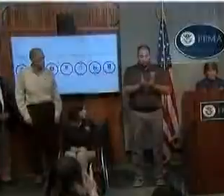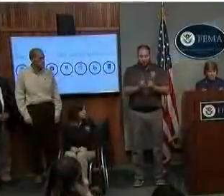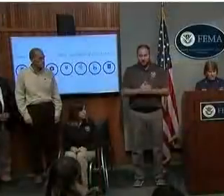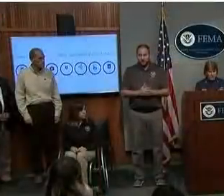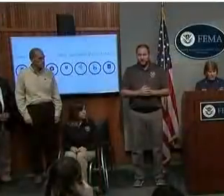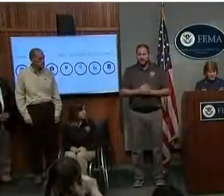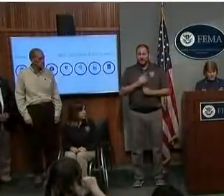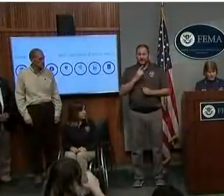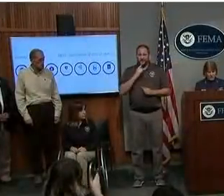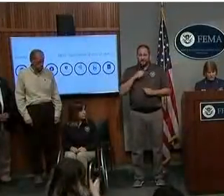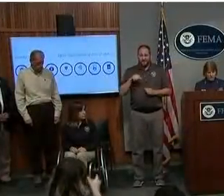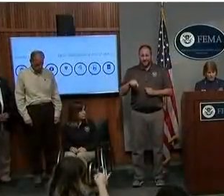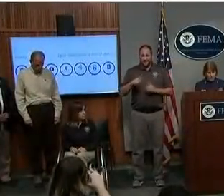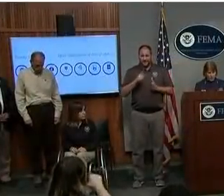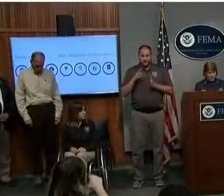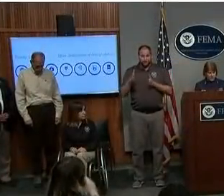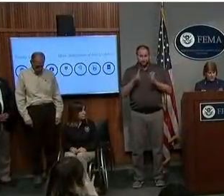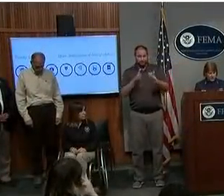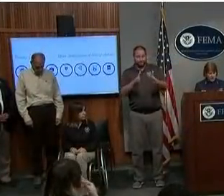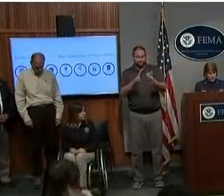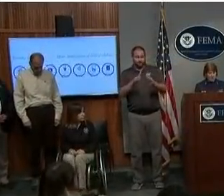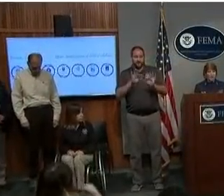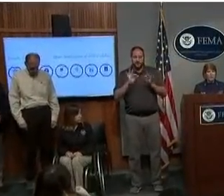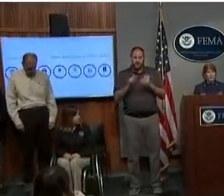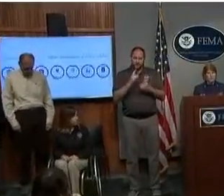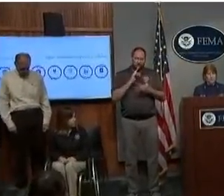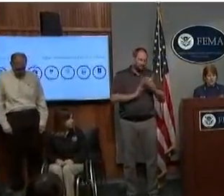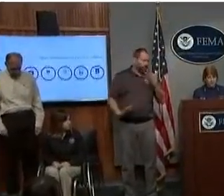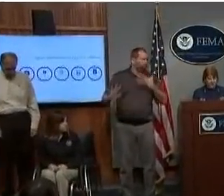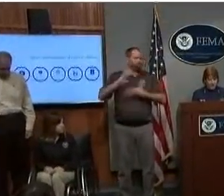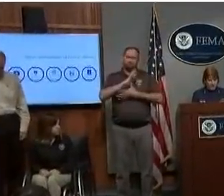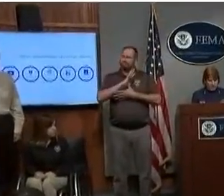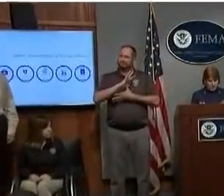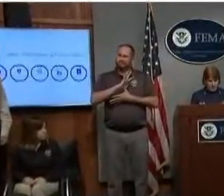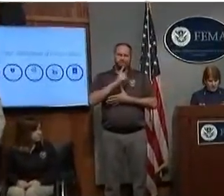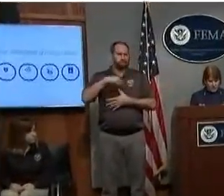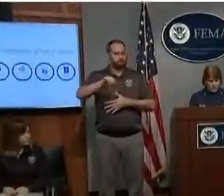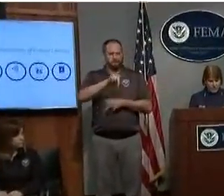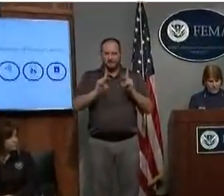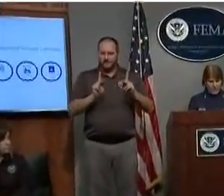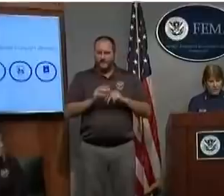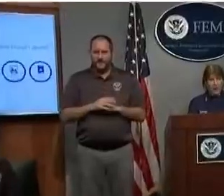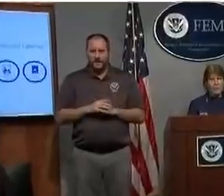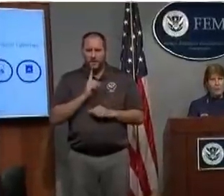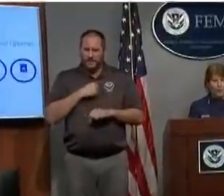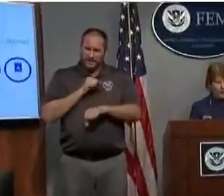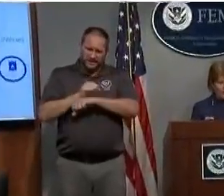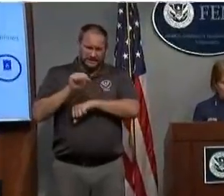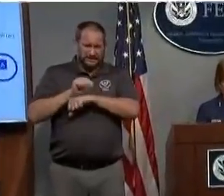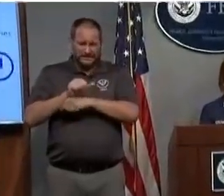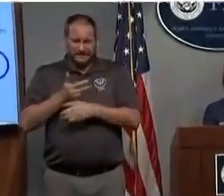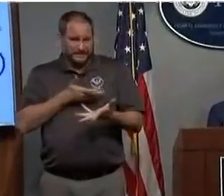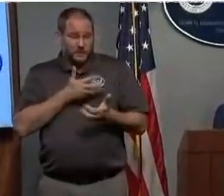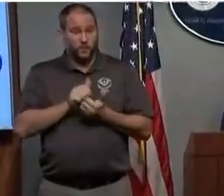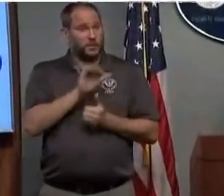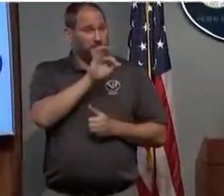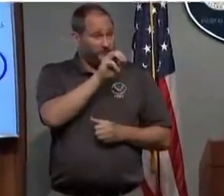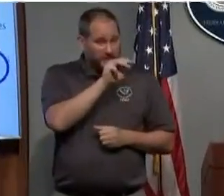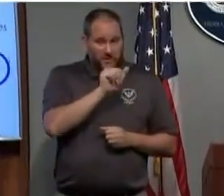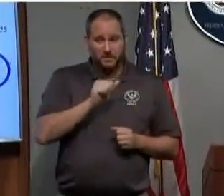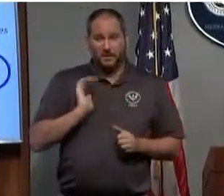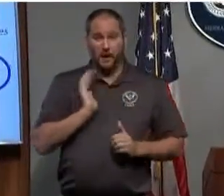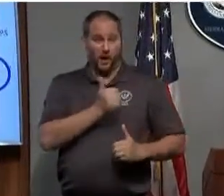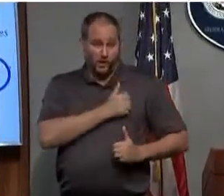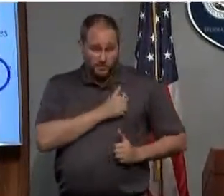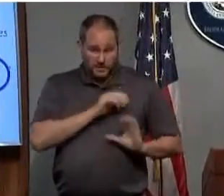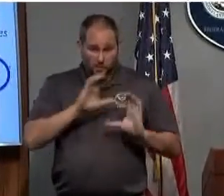as our own members and their families, remain our top priority, and we're continuing to work in close concert with FEMA, Army Corps, and our other federal, state,